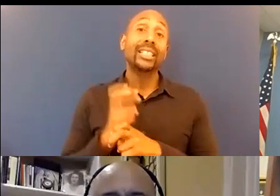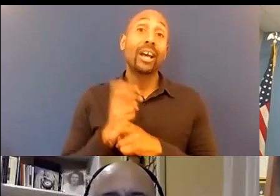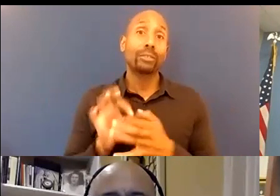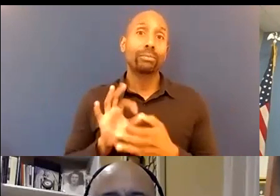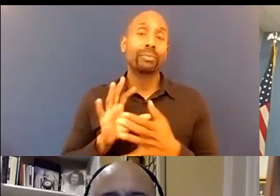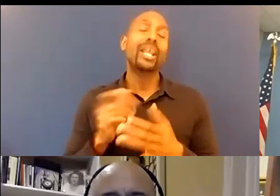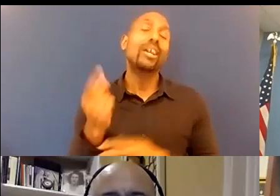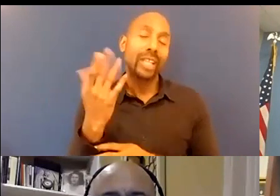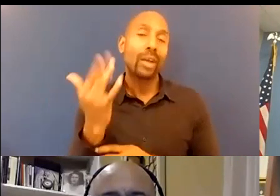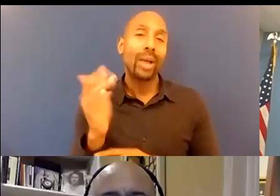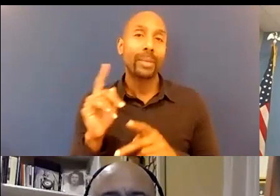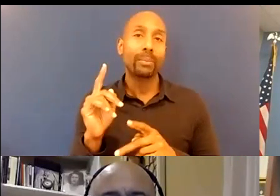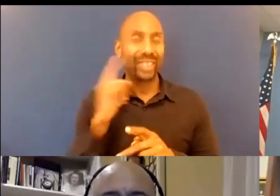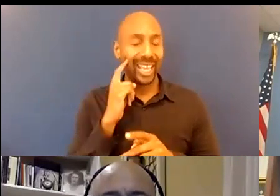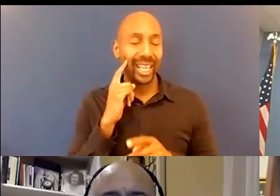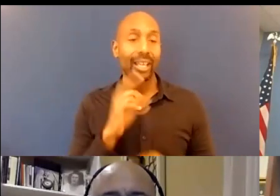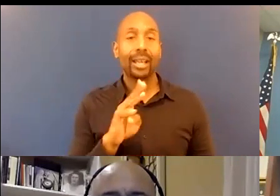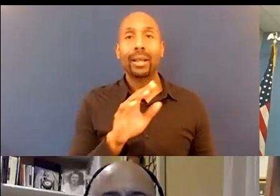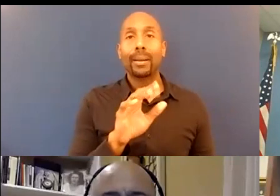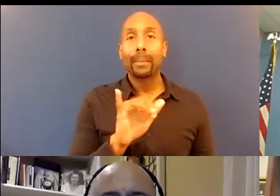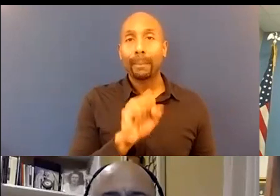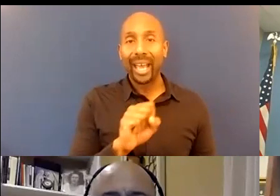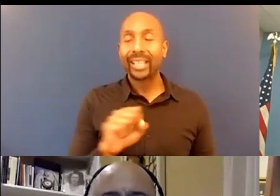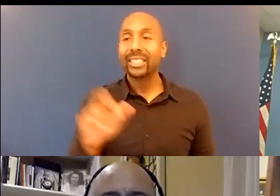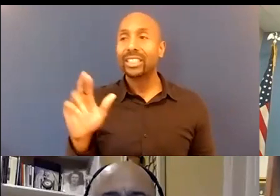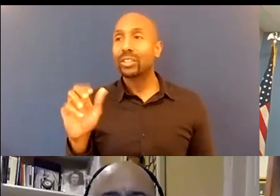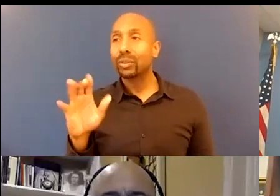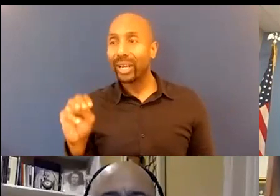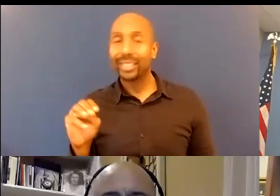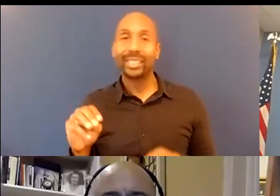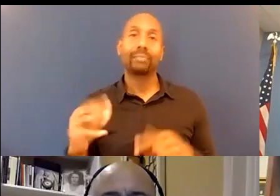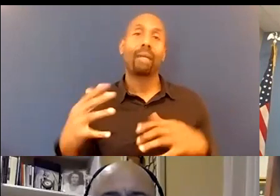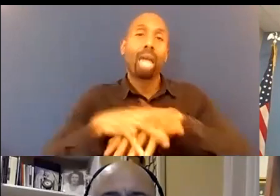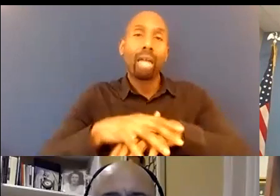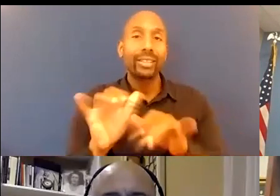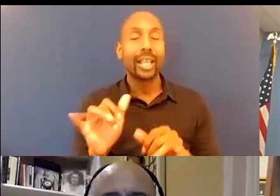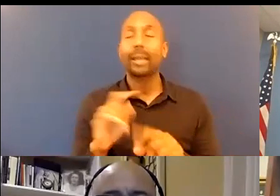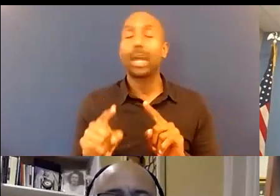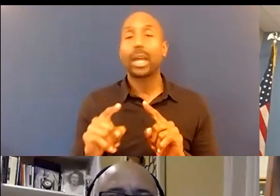definitions are critically important on how we begin to address it so I just wanted to make sure that I opted that up